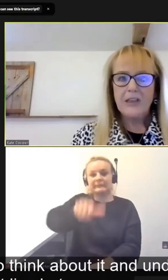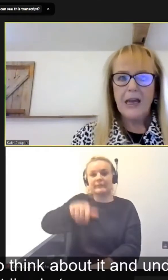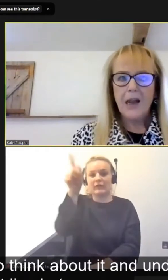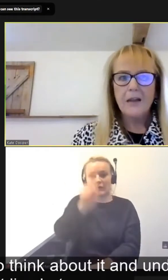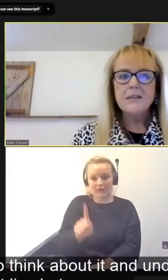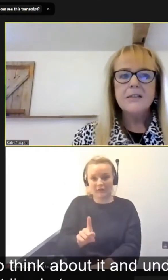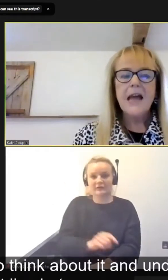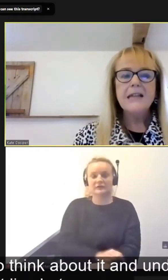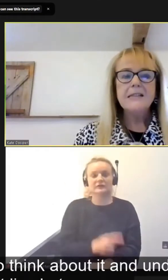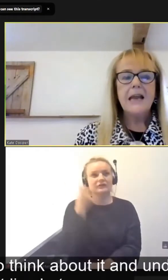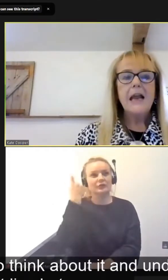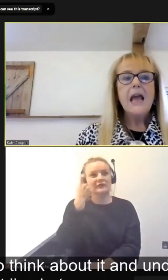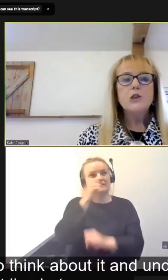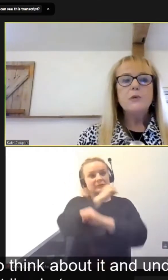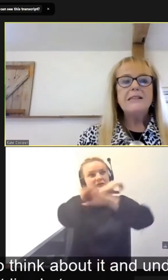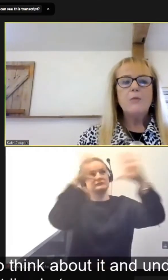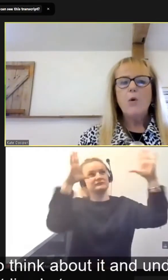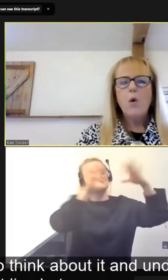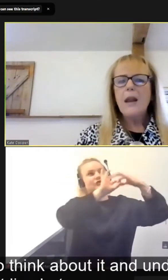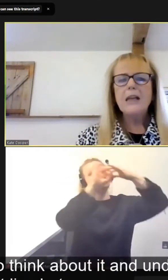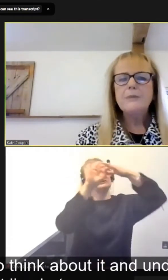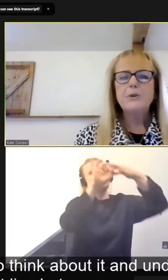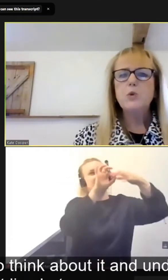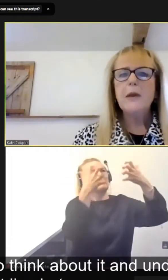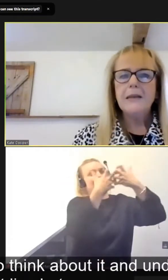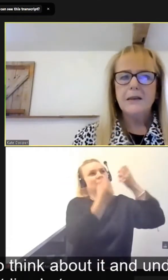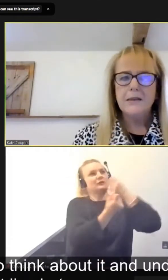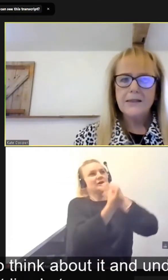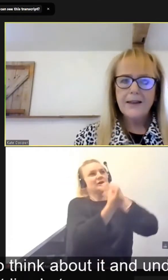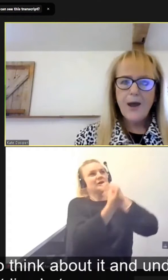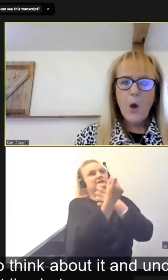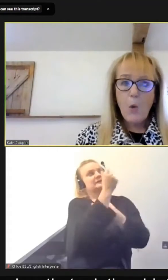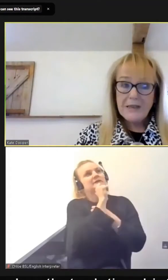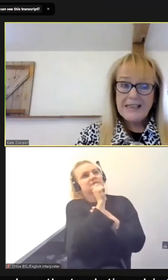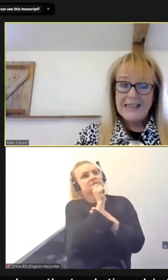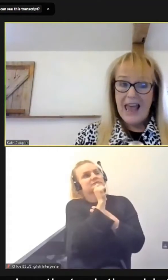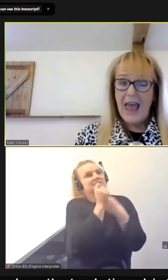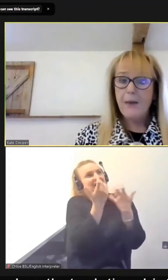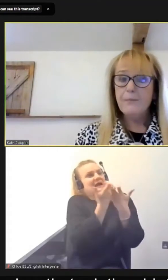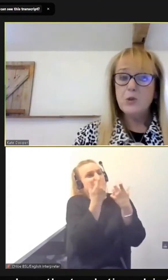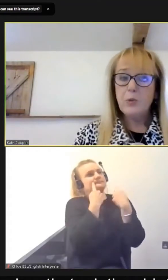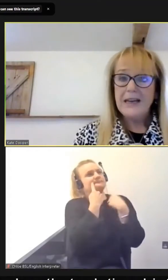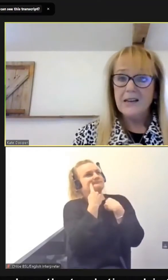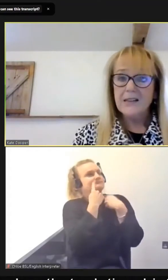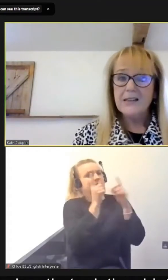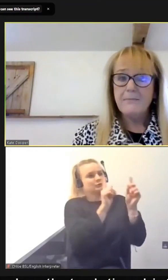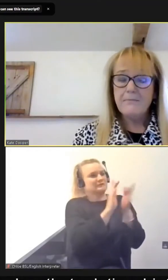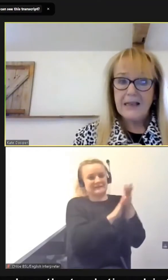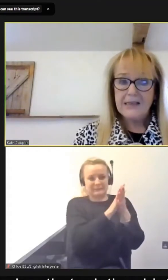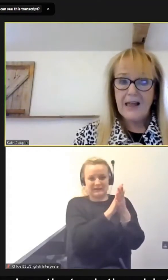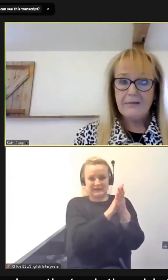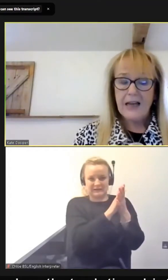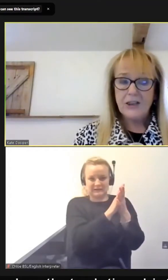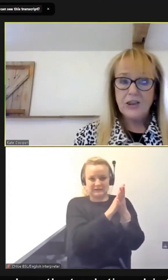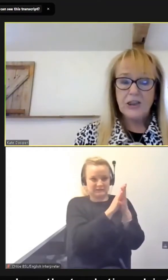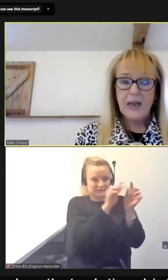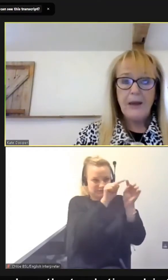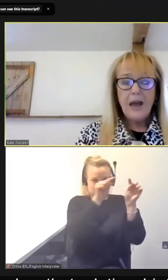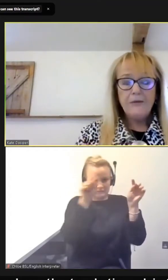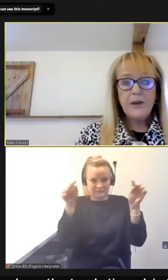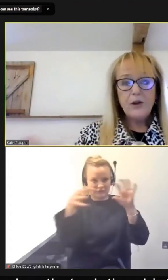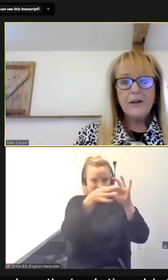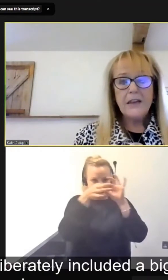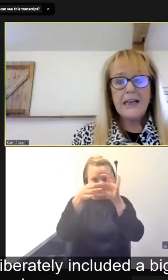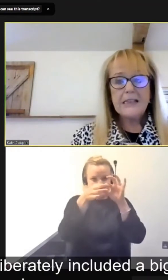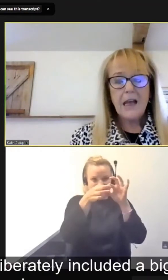think about it and understand it is we say, well, what lies between us? What is there between us that makes that relationship?